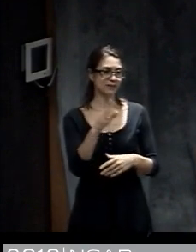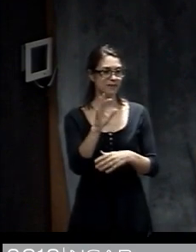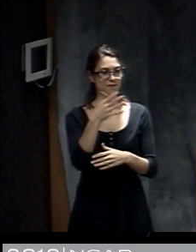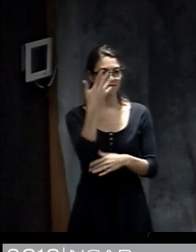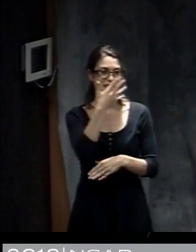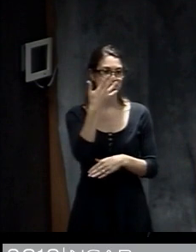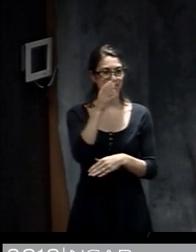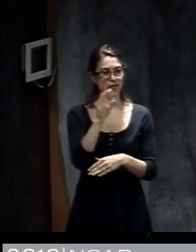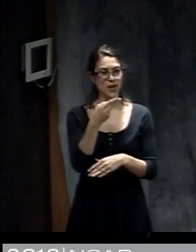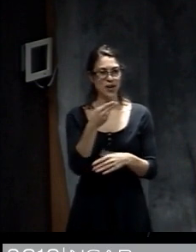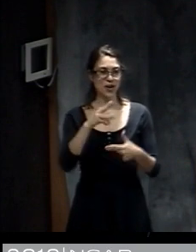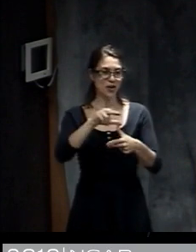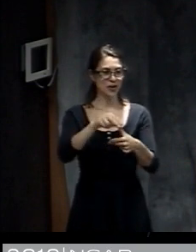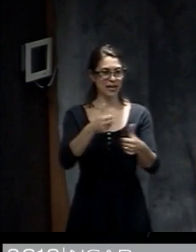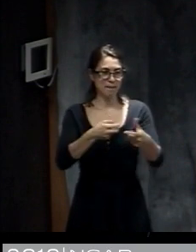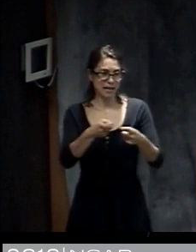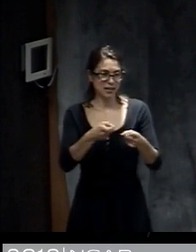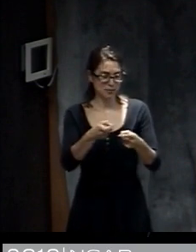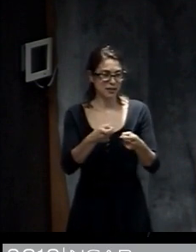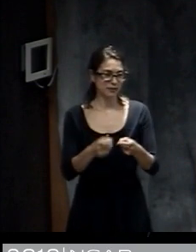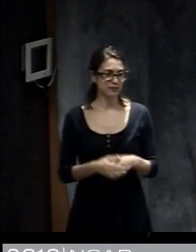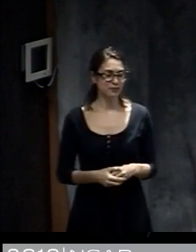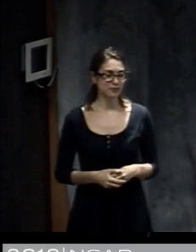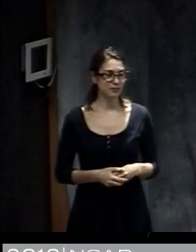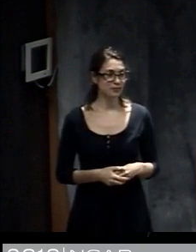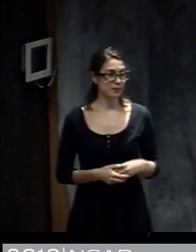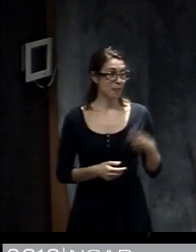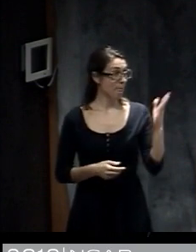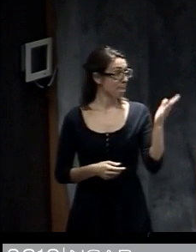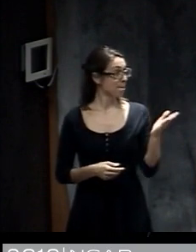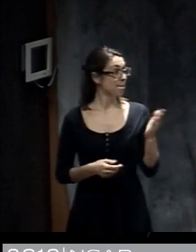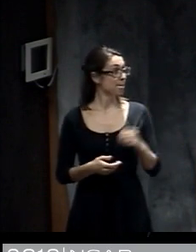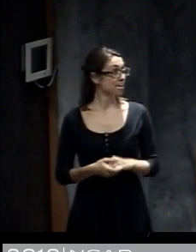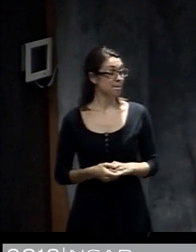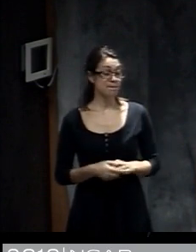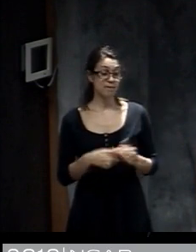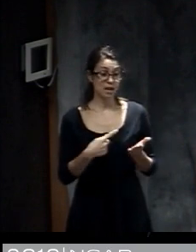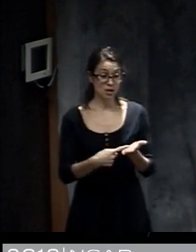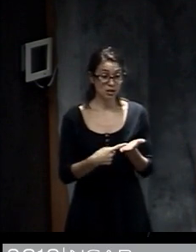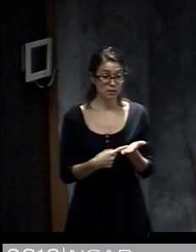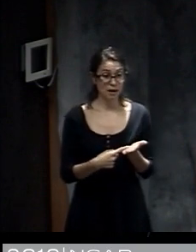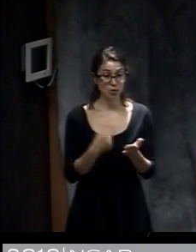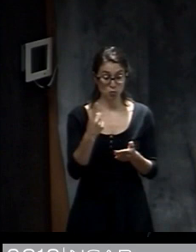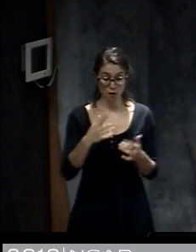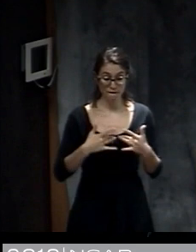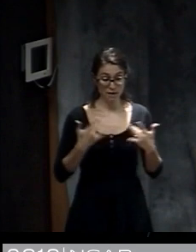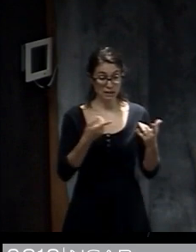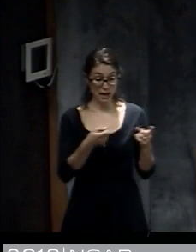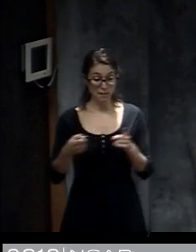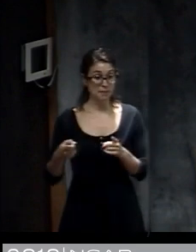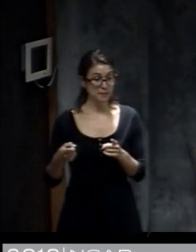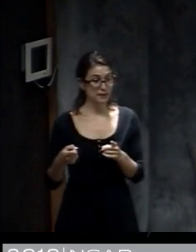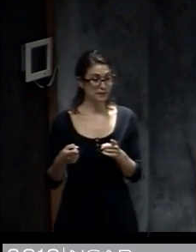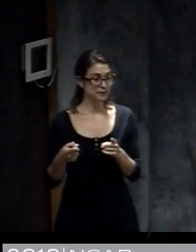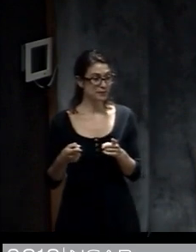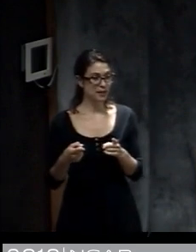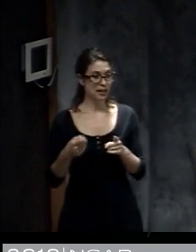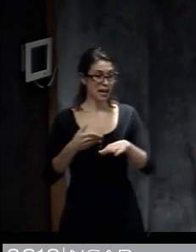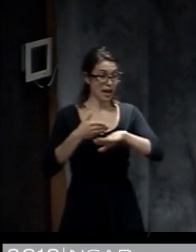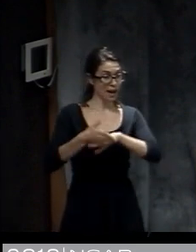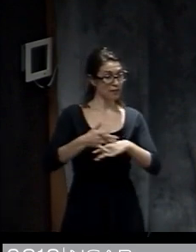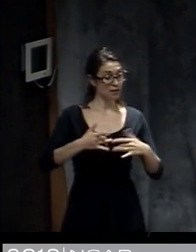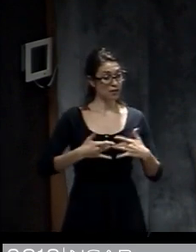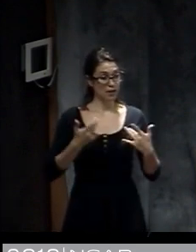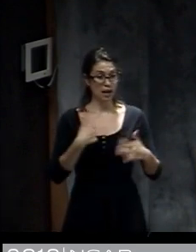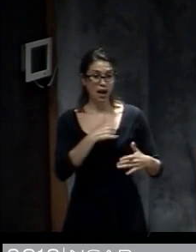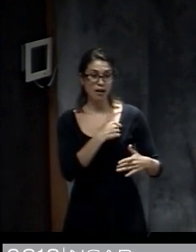hazards and disaster cycle. So this talks about an event that happens. And after the event, there's a response phase